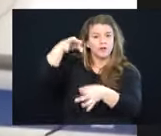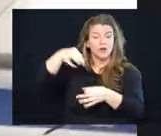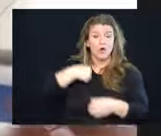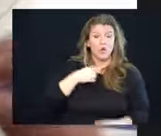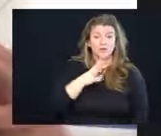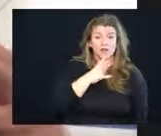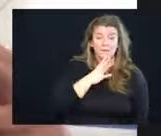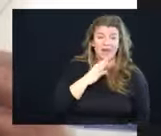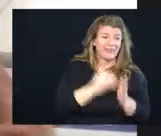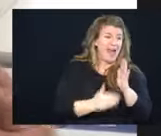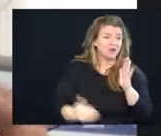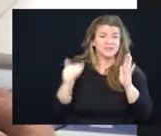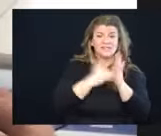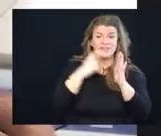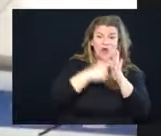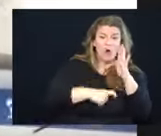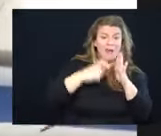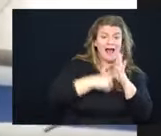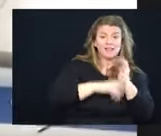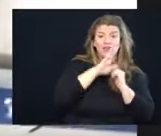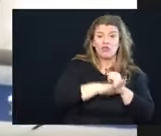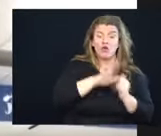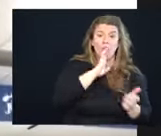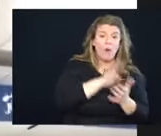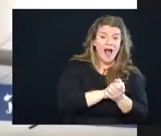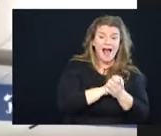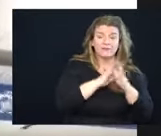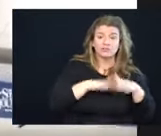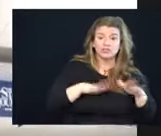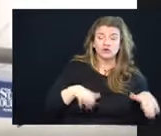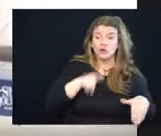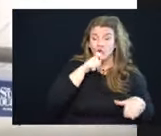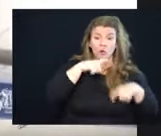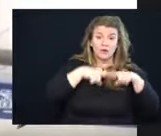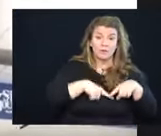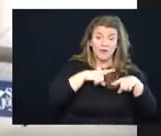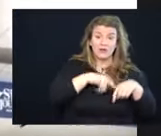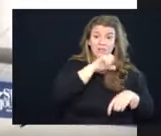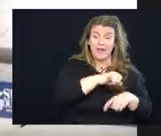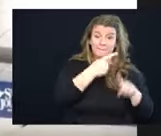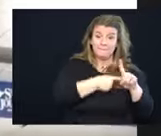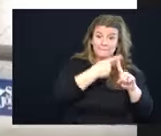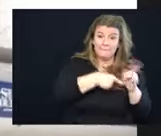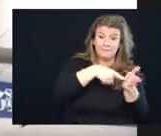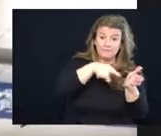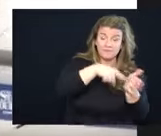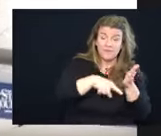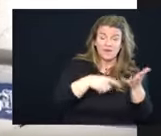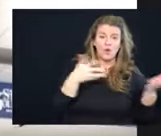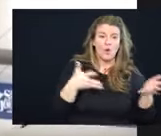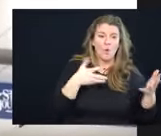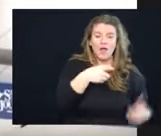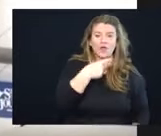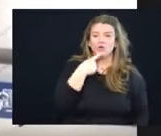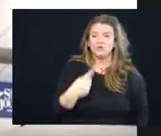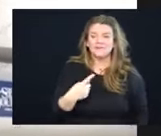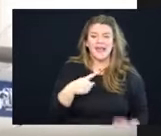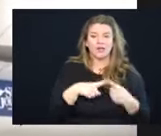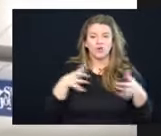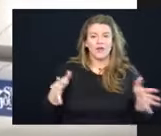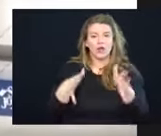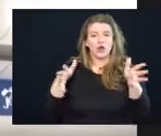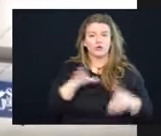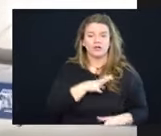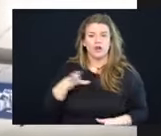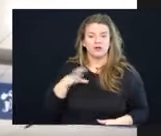thousands of coal miners, their widows, their children, who depend on this monthly payment. What can you say to do to urge Congress